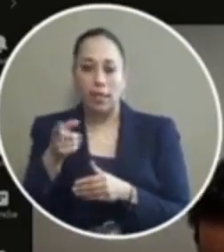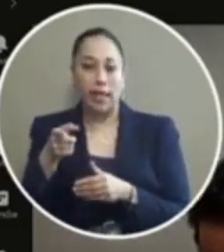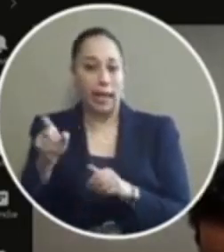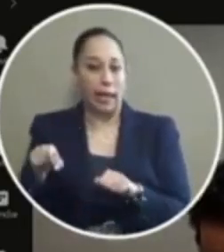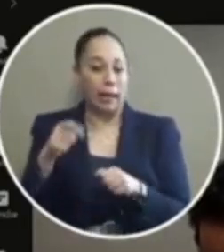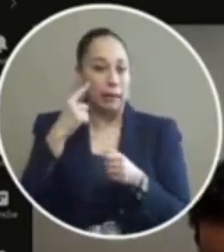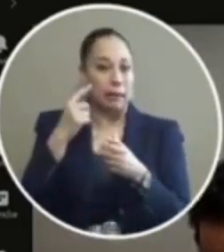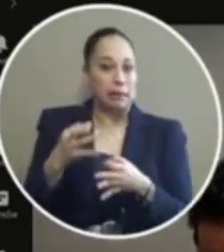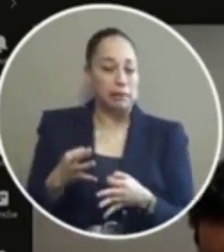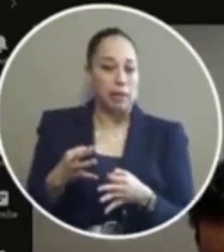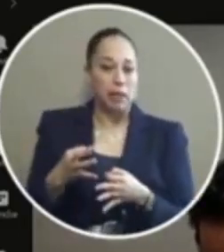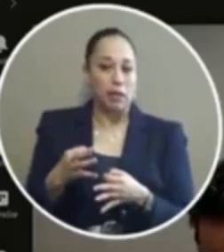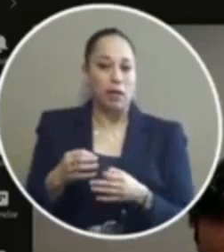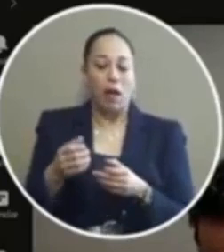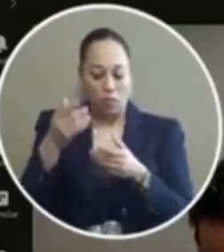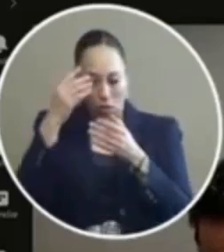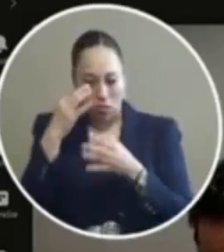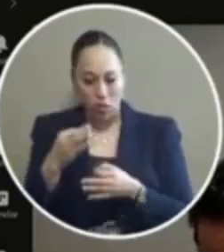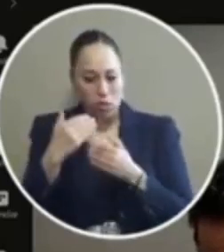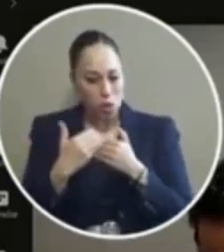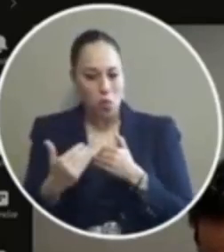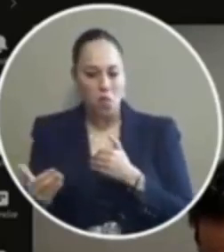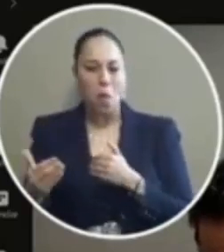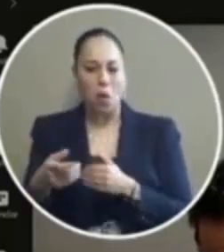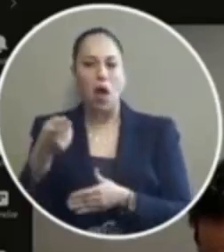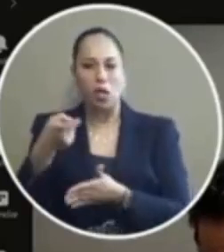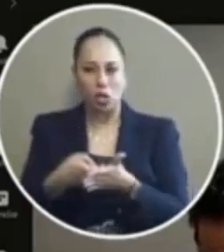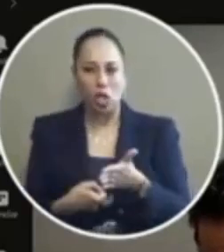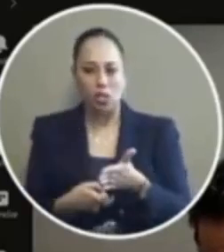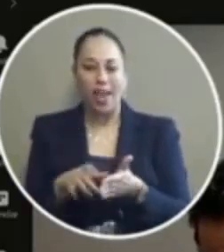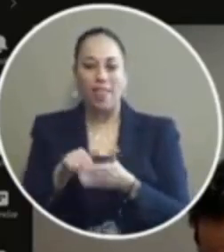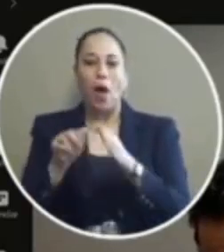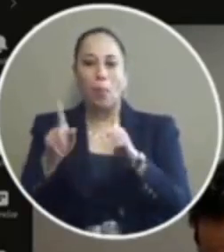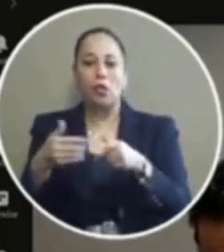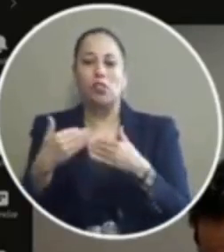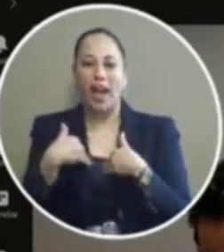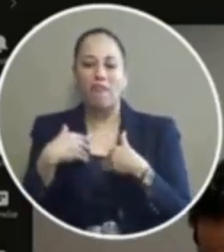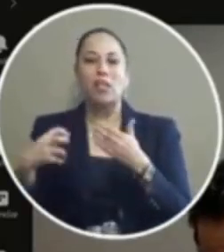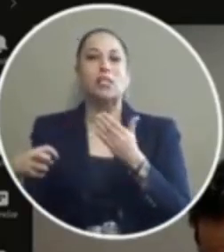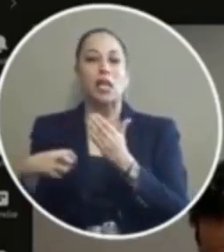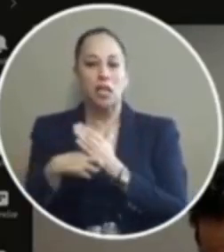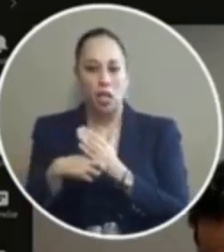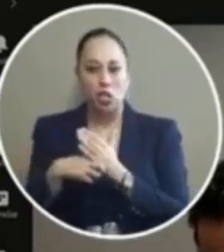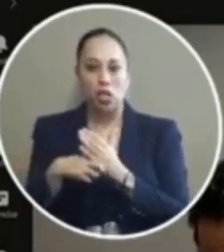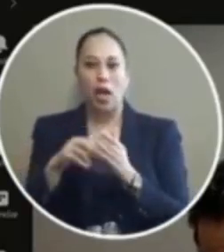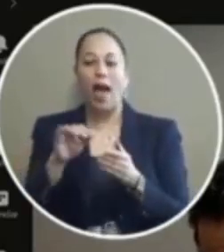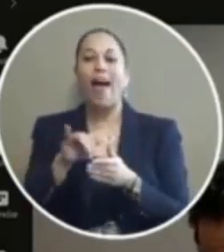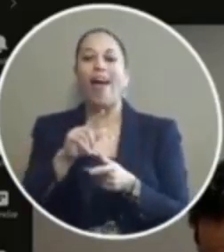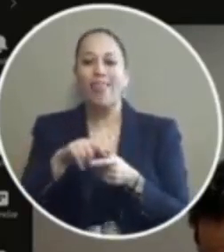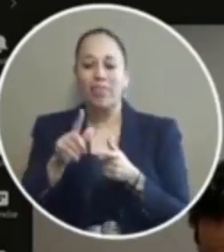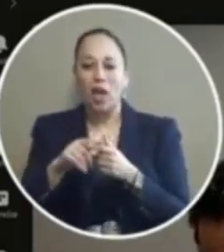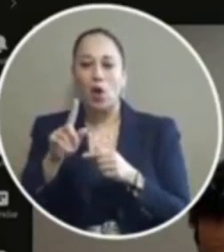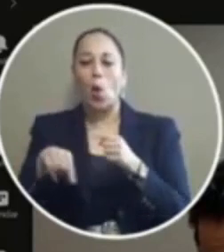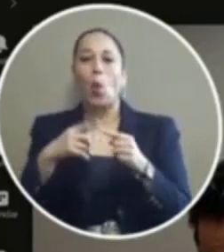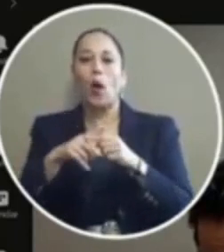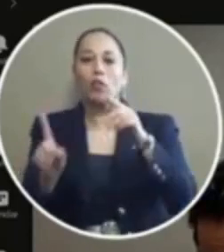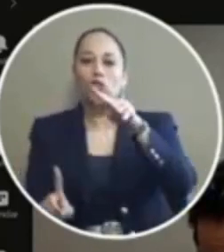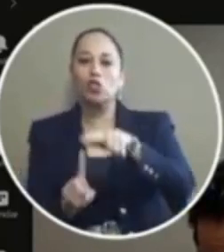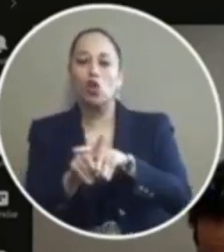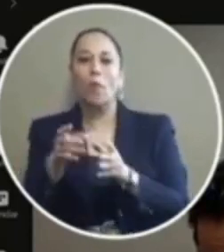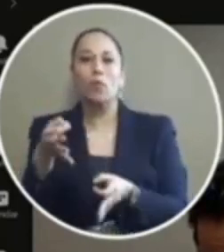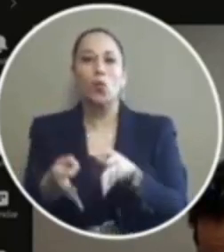decision if they decide they're going to go forward with charges then that person's given a citation and they would be given a date to show up for court